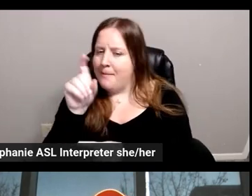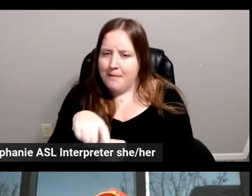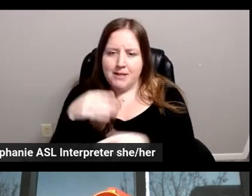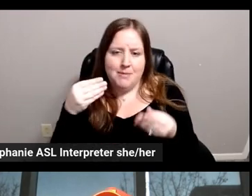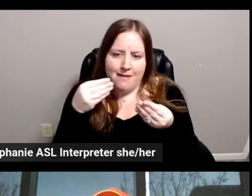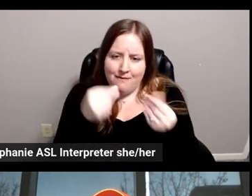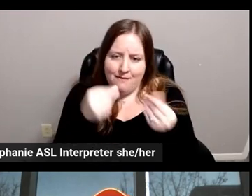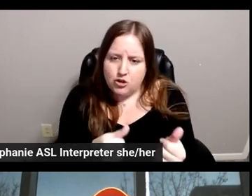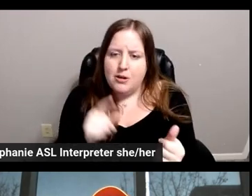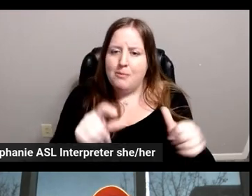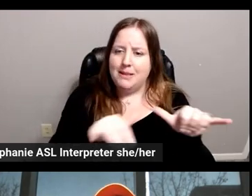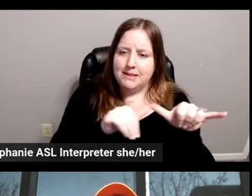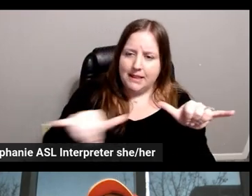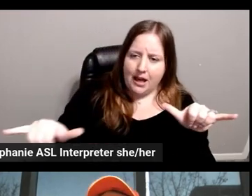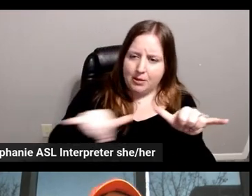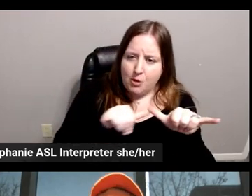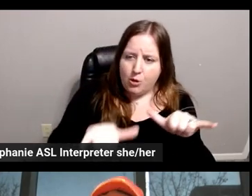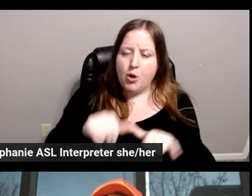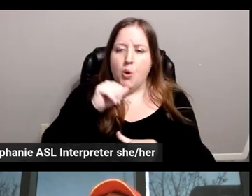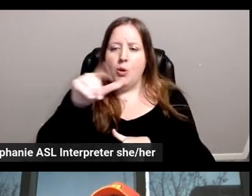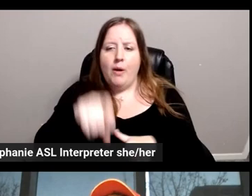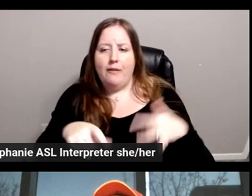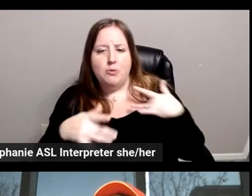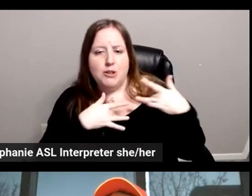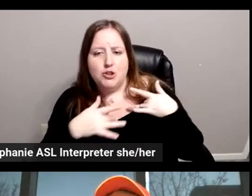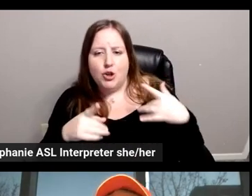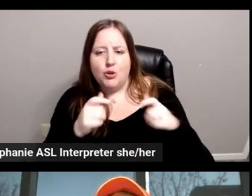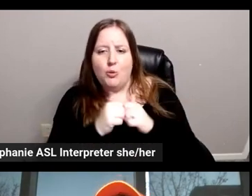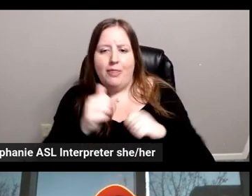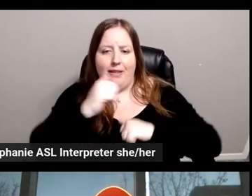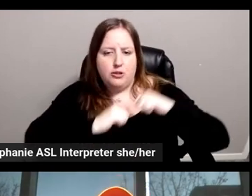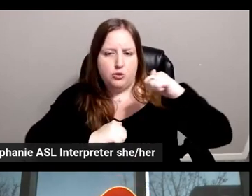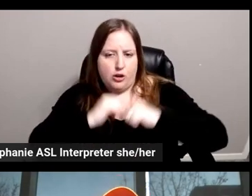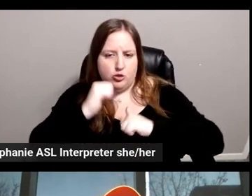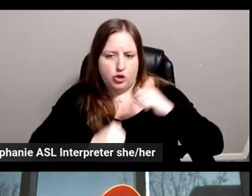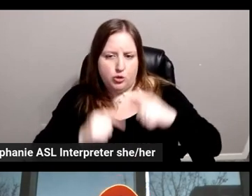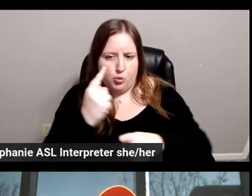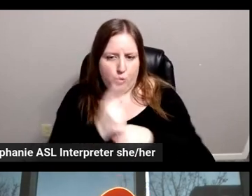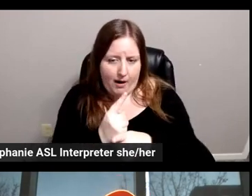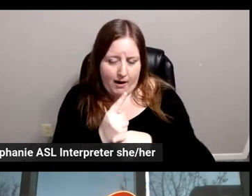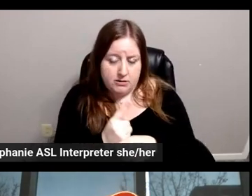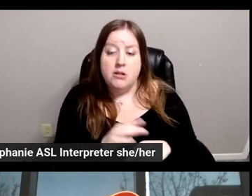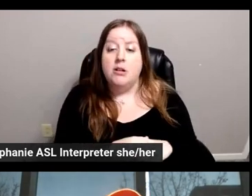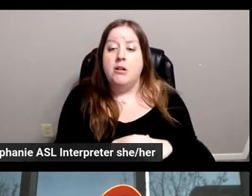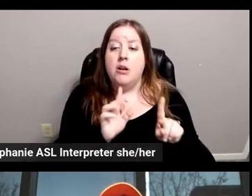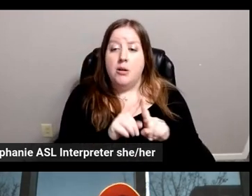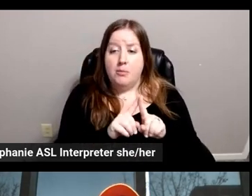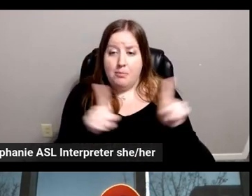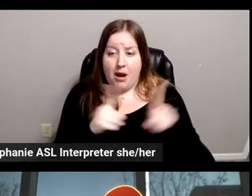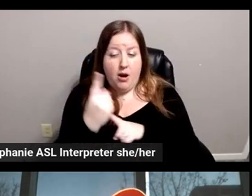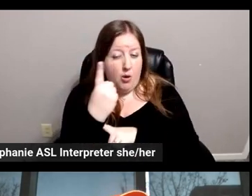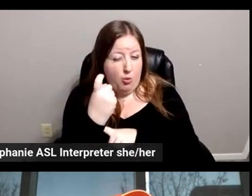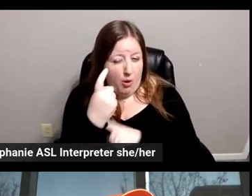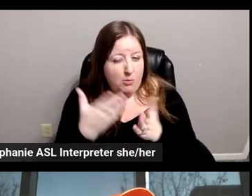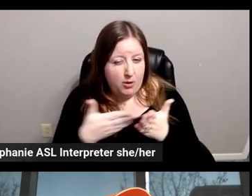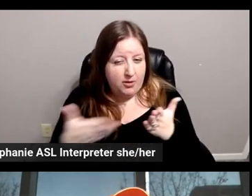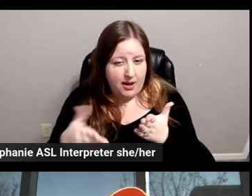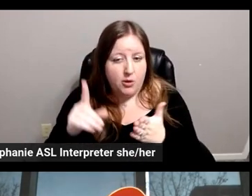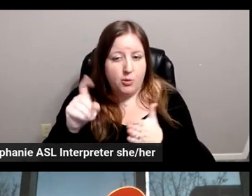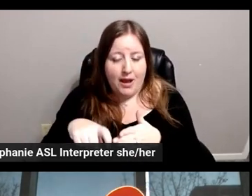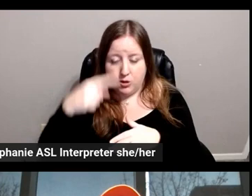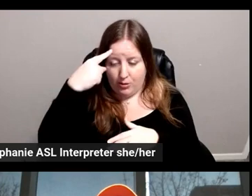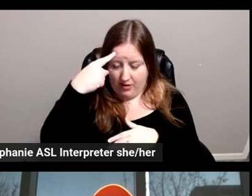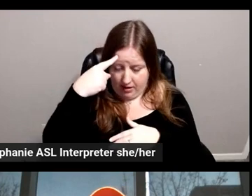We must be scalable. We don't need to worry about the infrastructure, right? But there was one more thing and